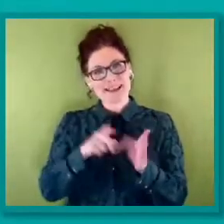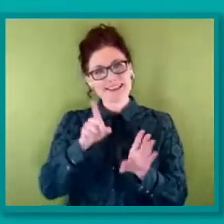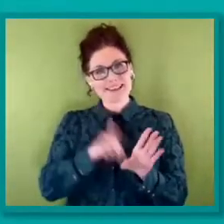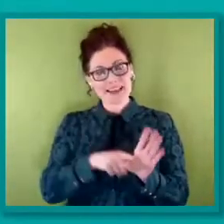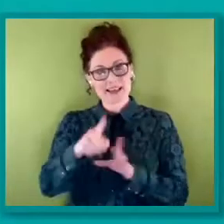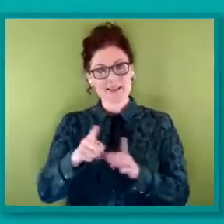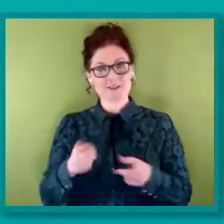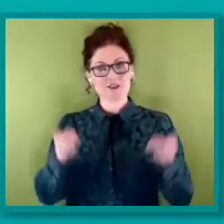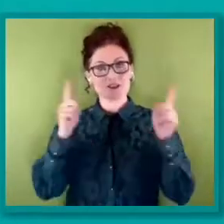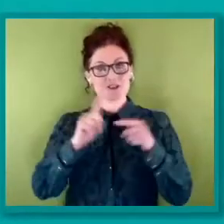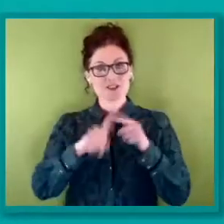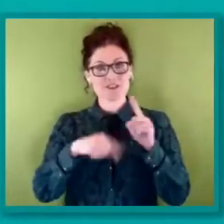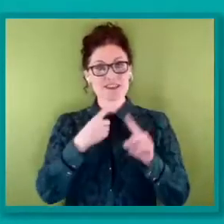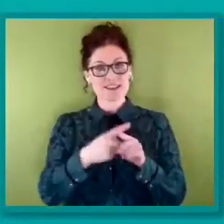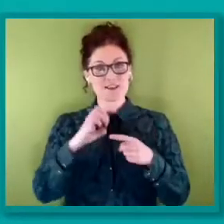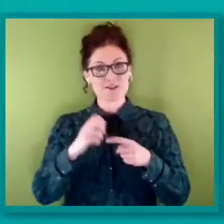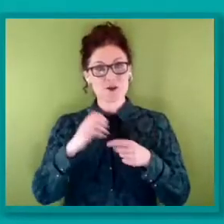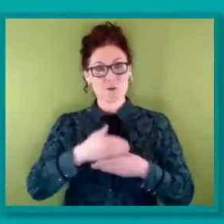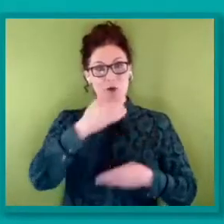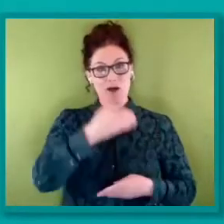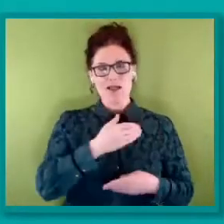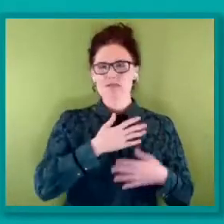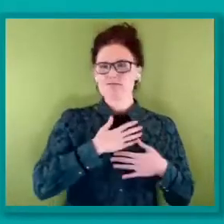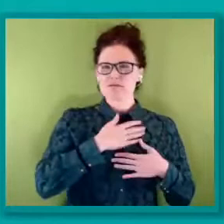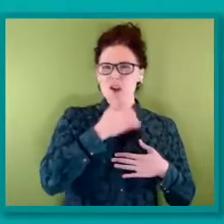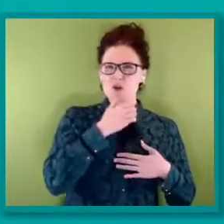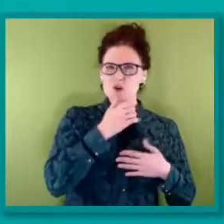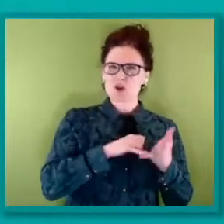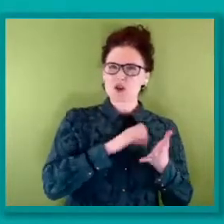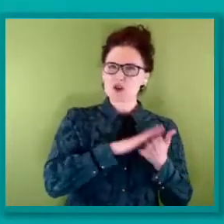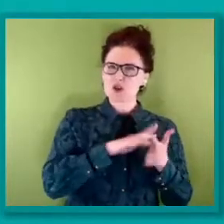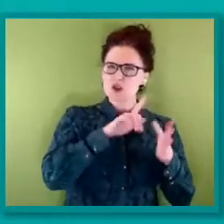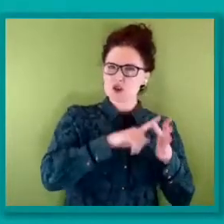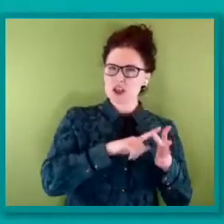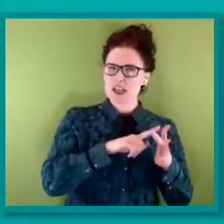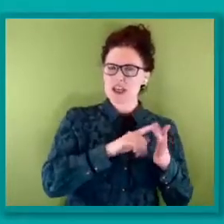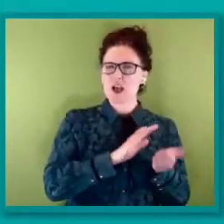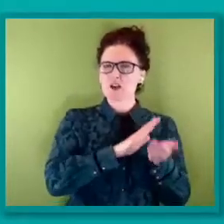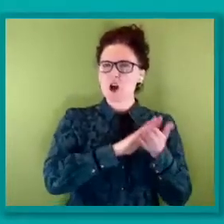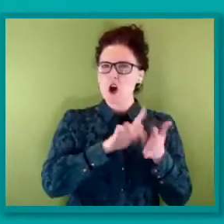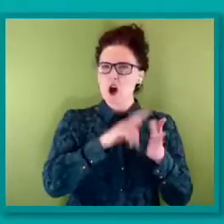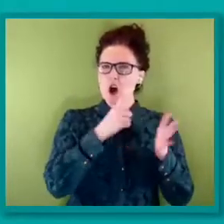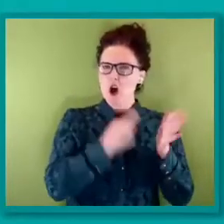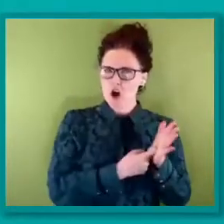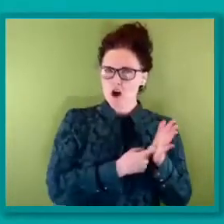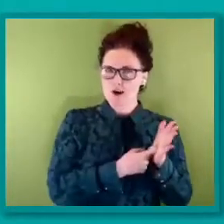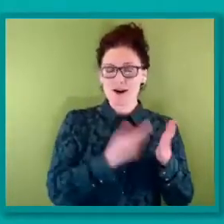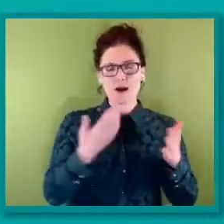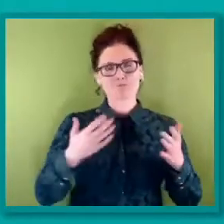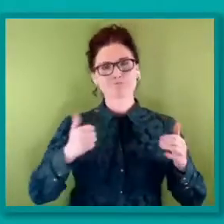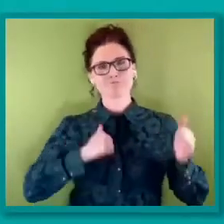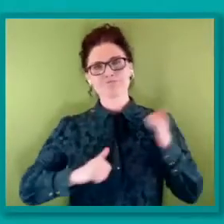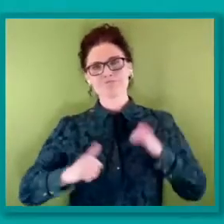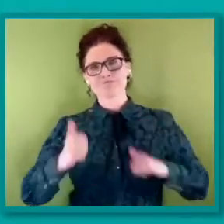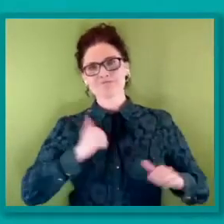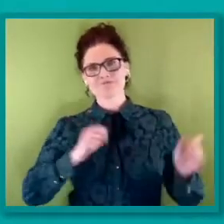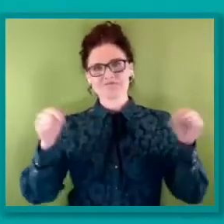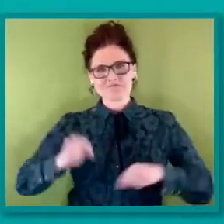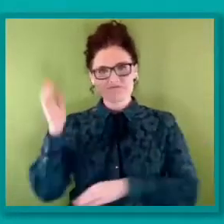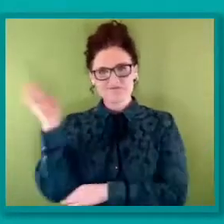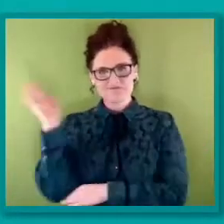Stonewall. My pronouns are she and her. And it is an incredible privilege to have the opportunity to speak to you all today.